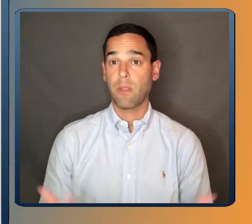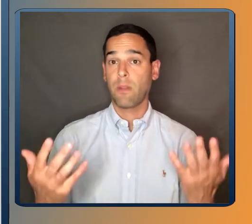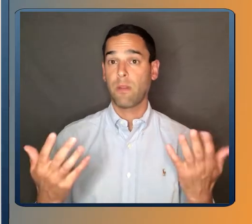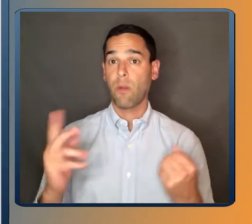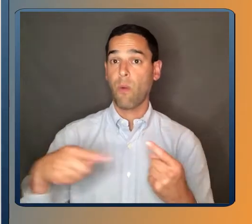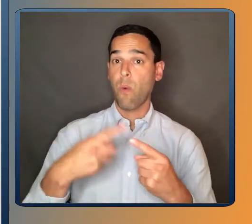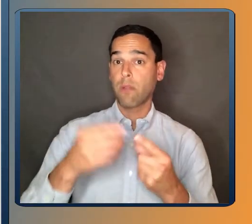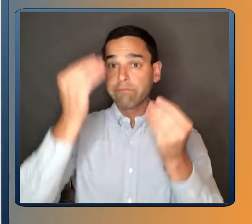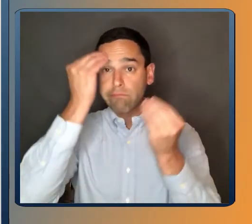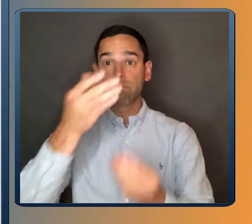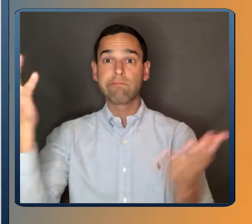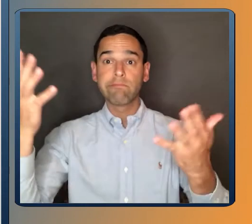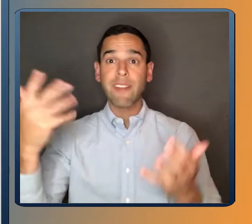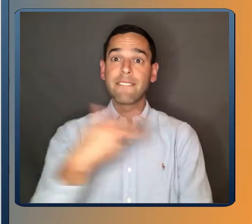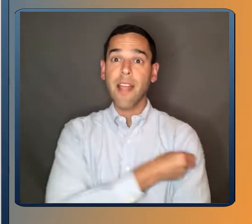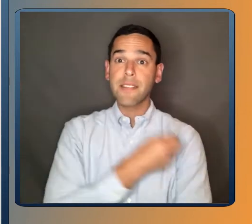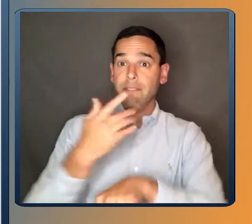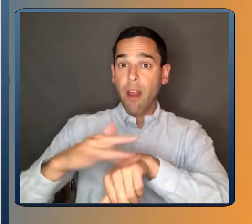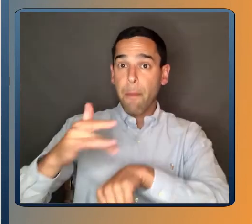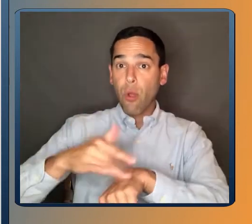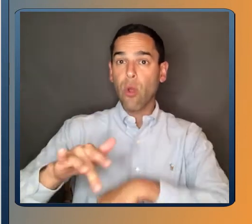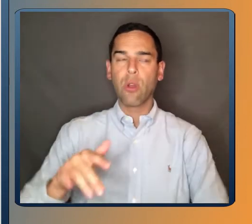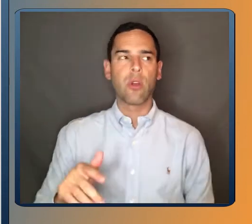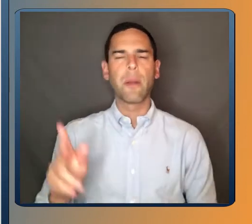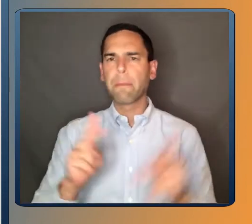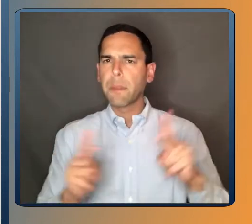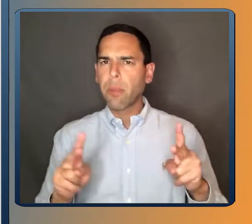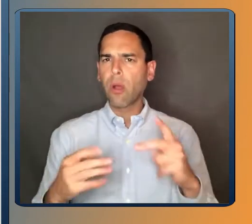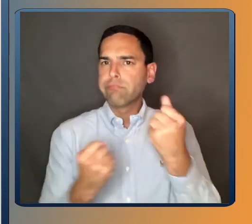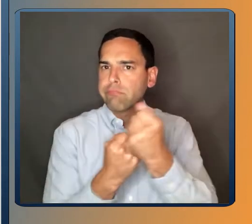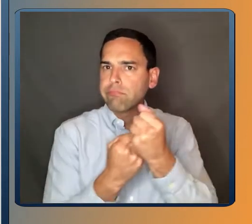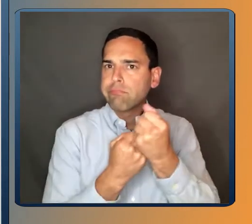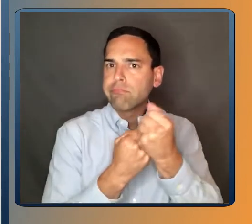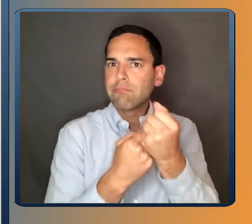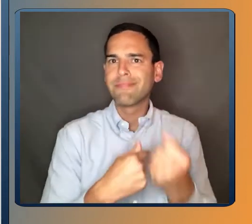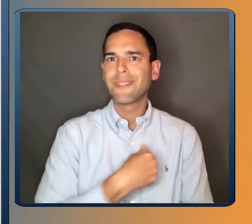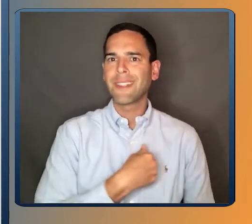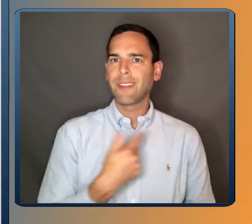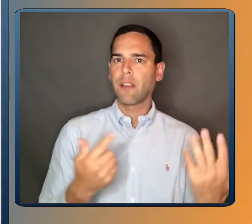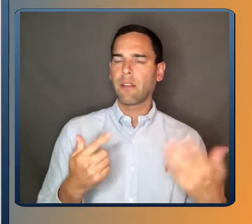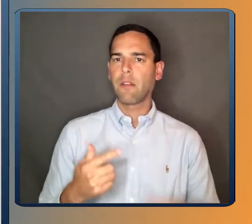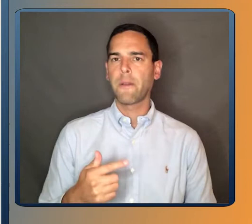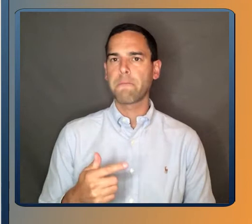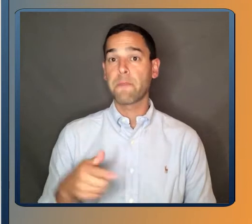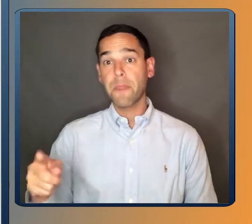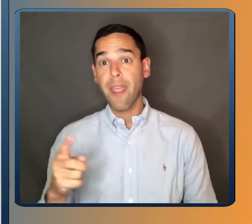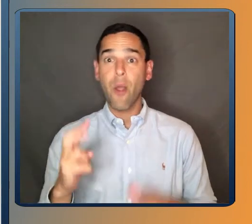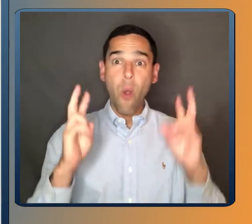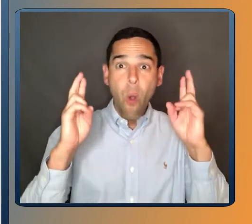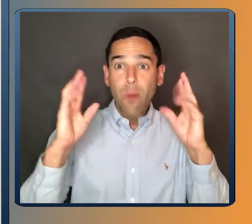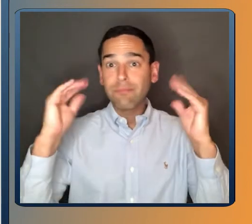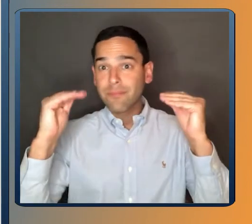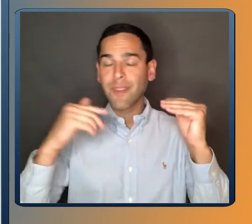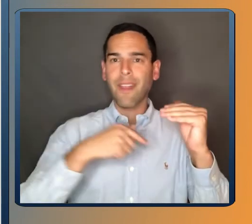People, when they heard that the vaccine was available, they were very supportive, but they